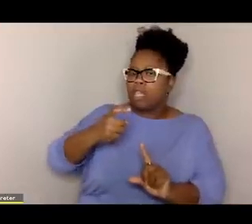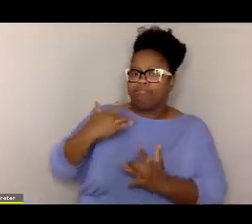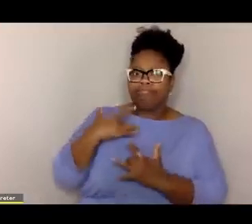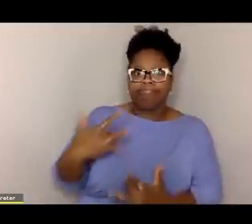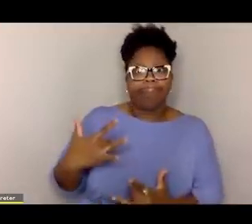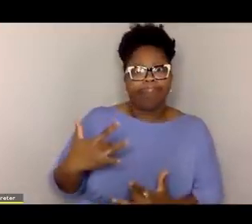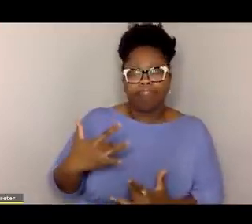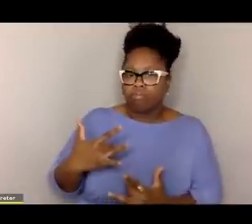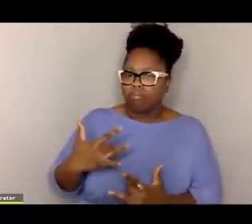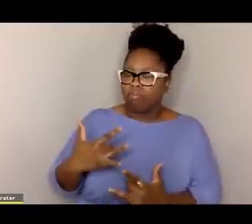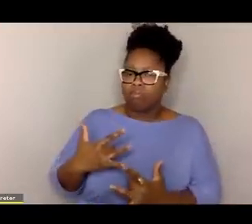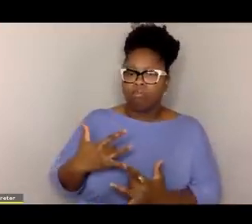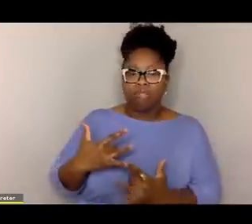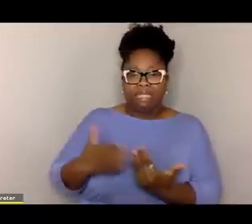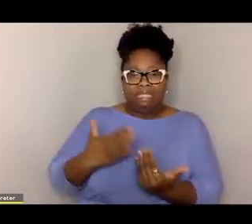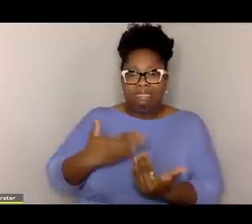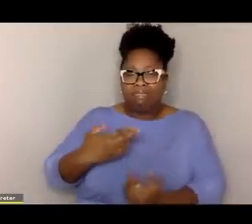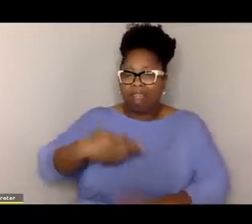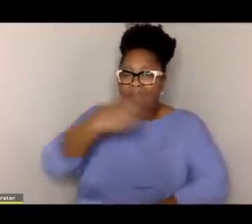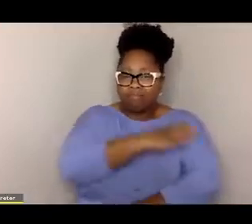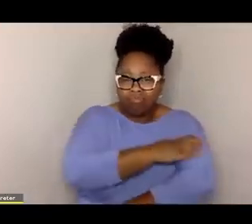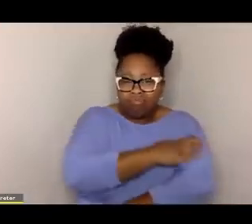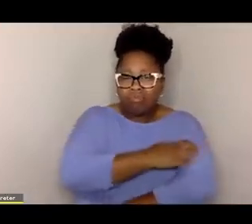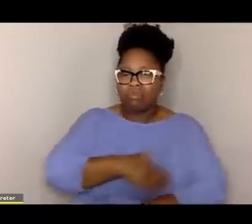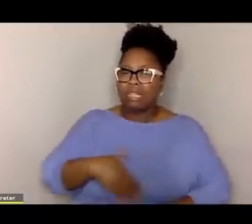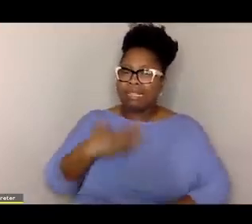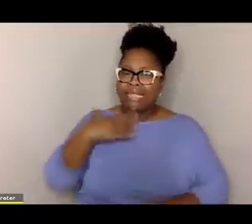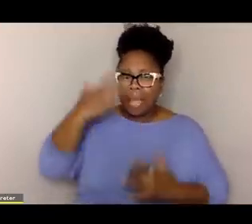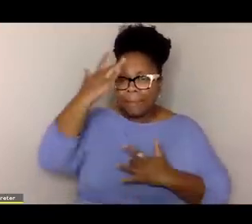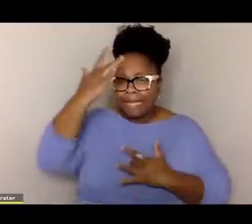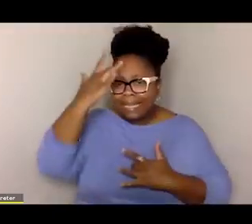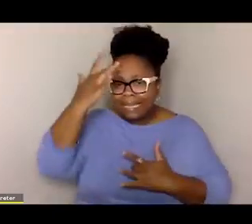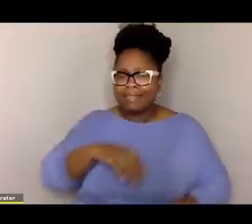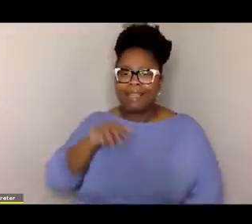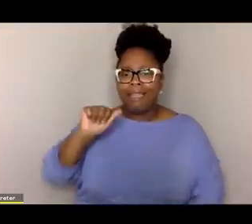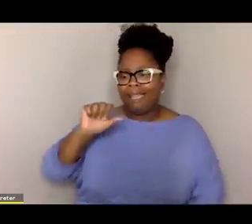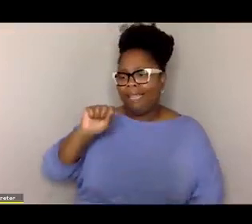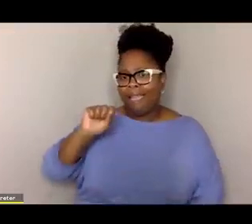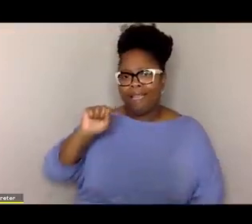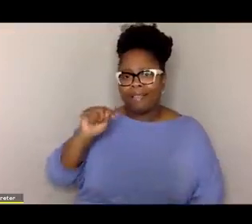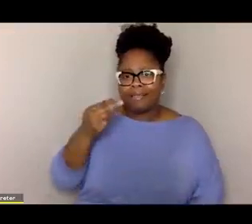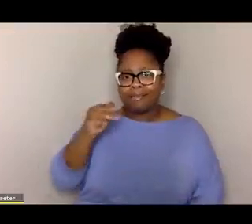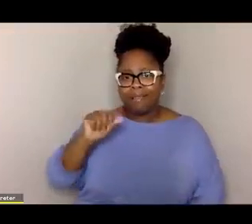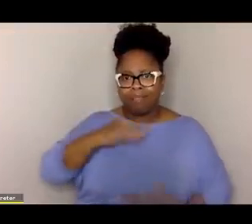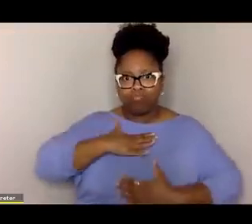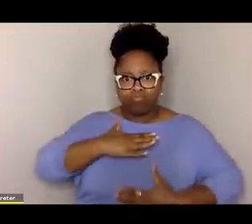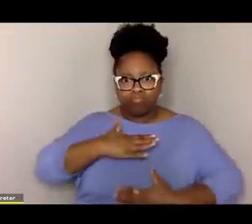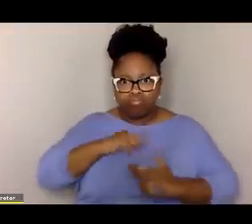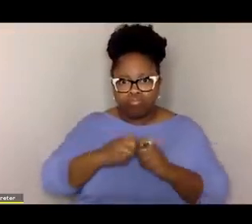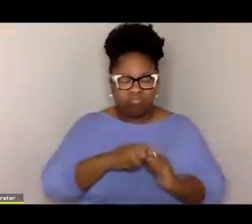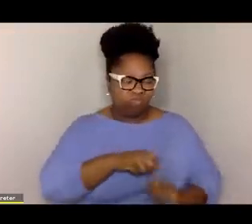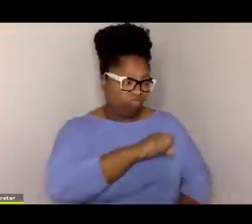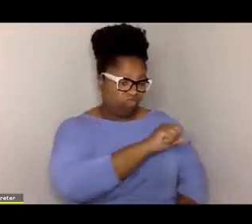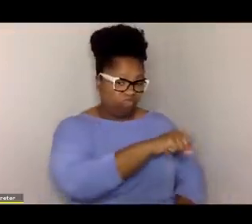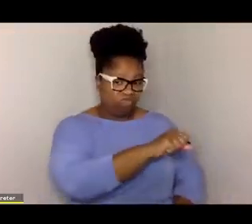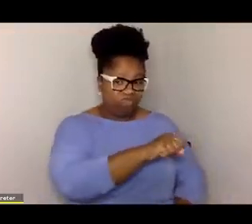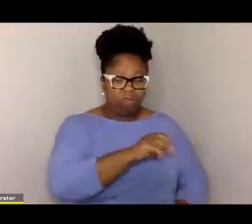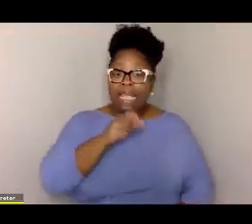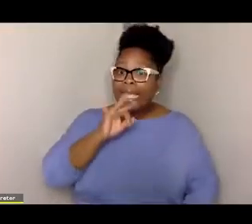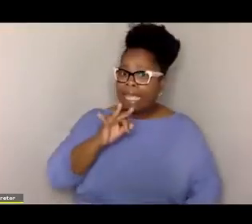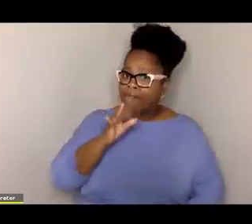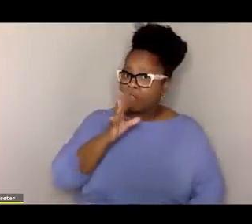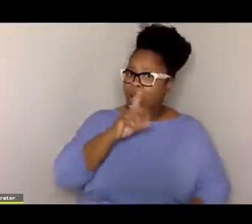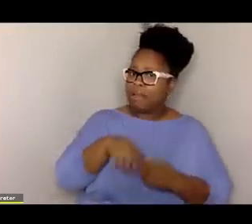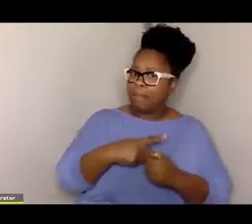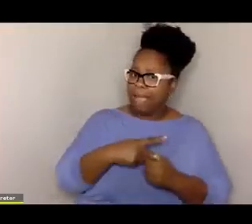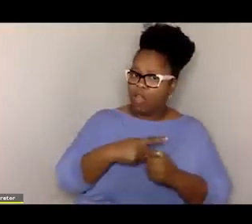predisposition for having hypertension, for having diabetes, for having asthma. And of course, if you look